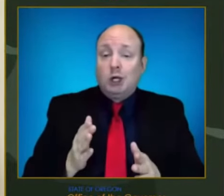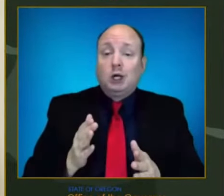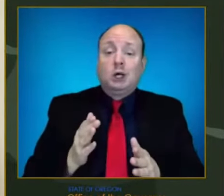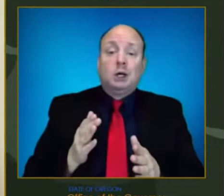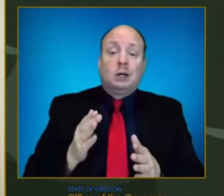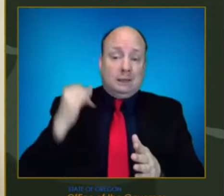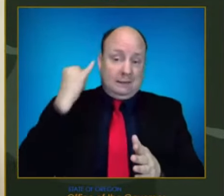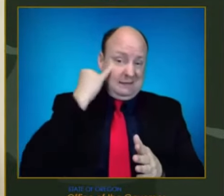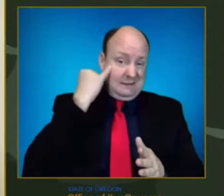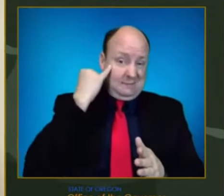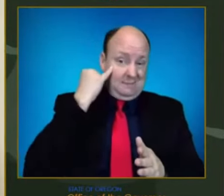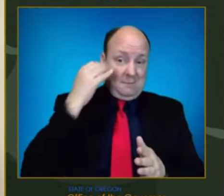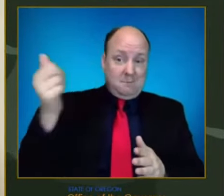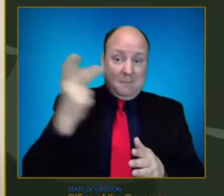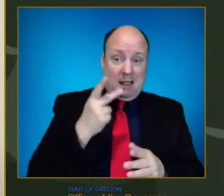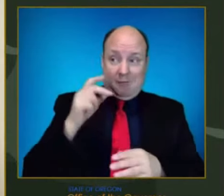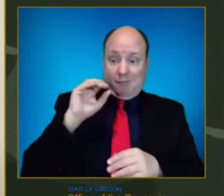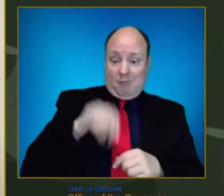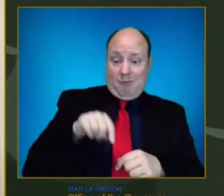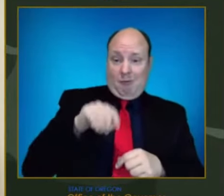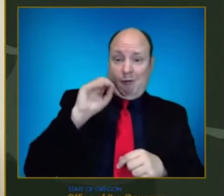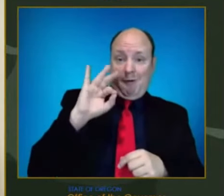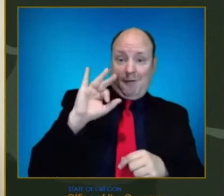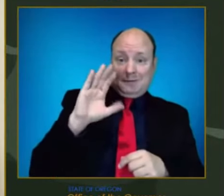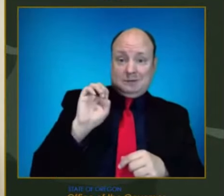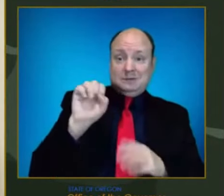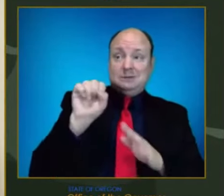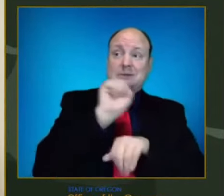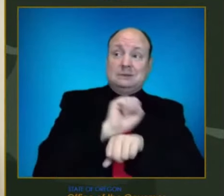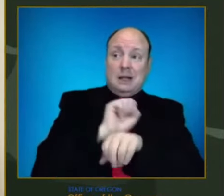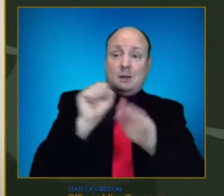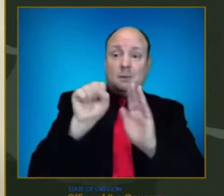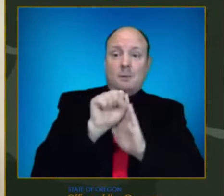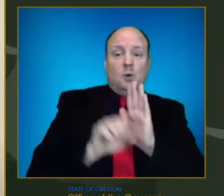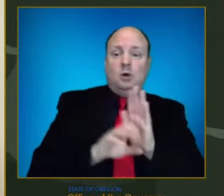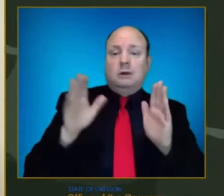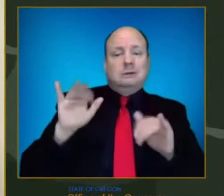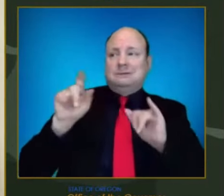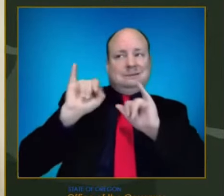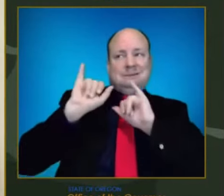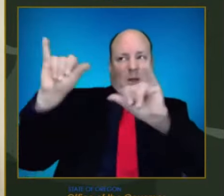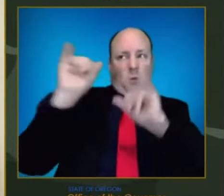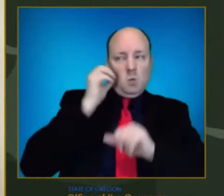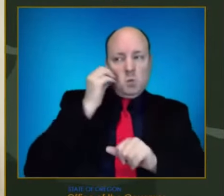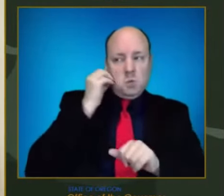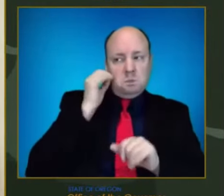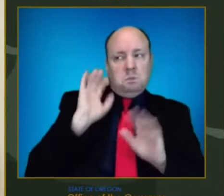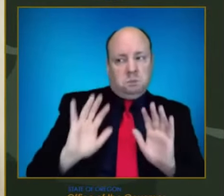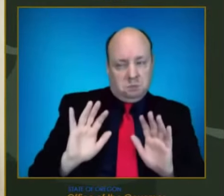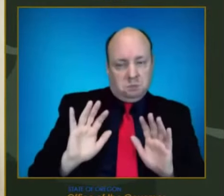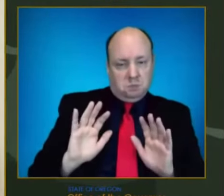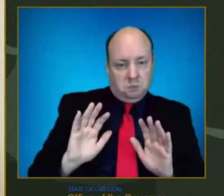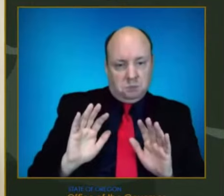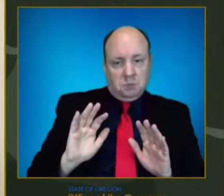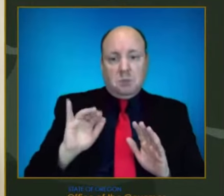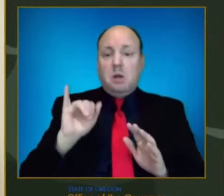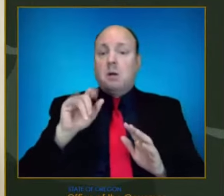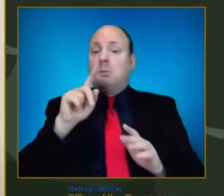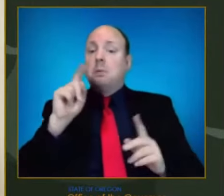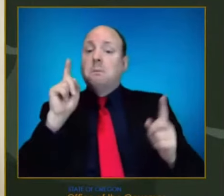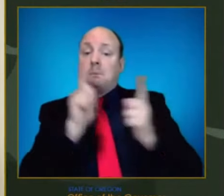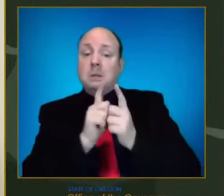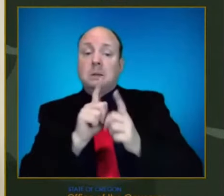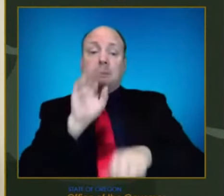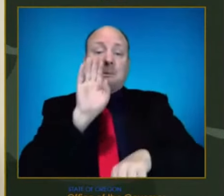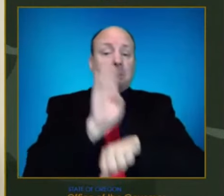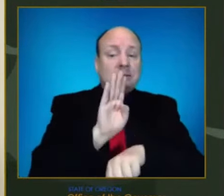office were going to return after the first of the year, we will be delaying that and I'm meeting with the business community to talk about what steps